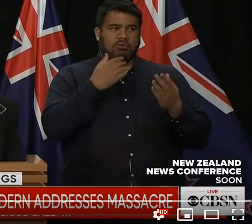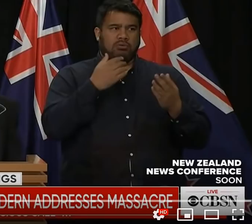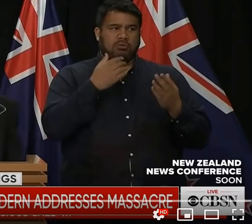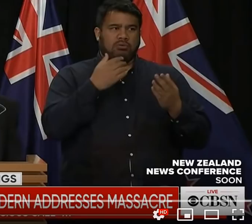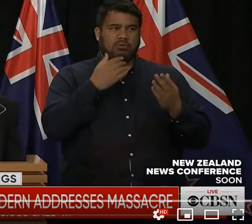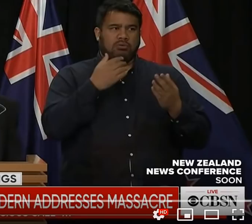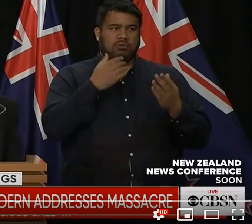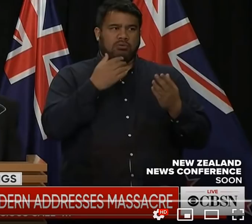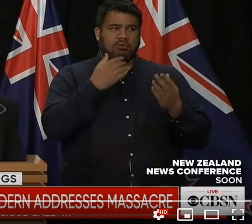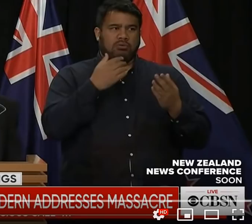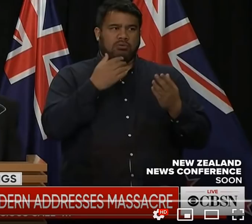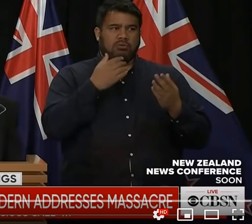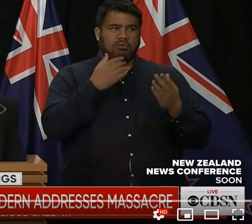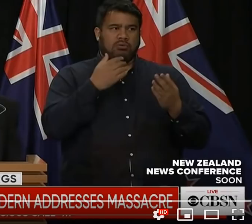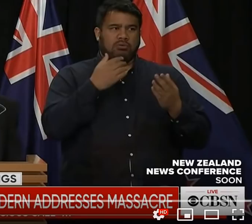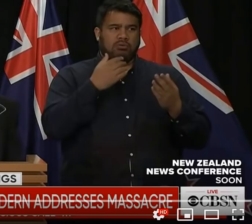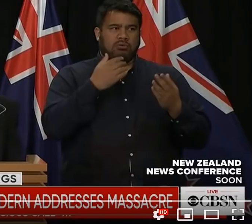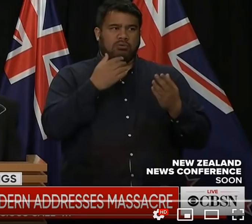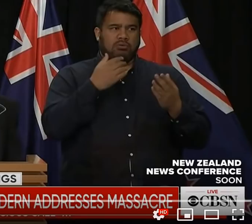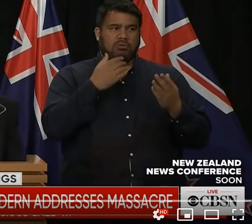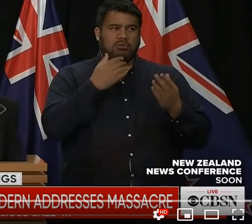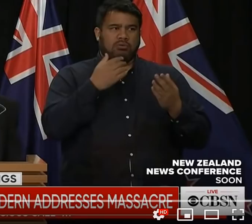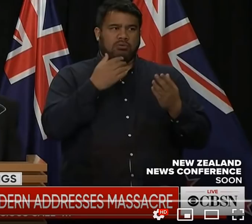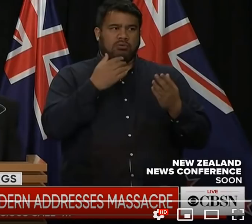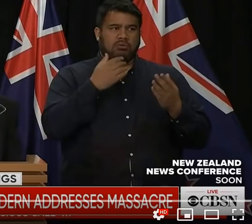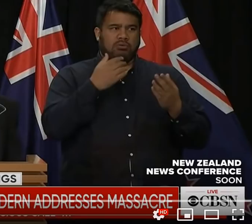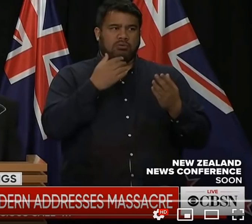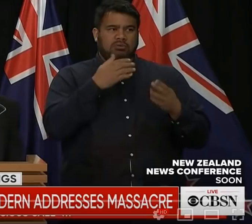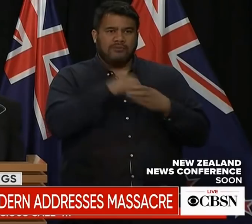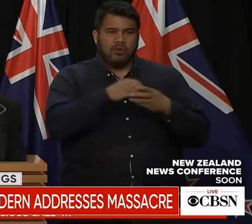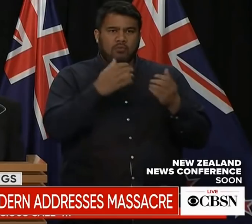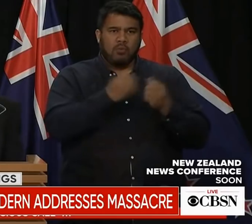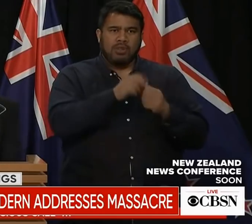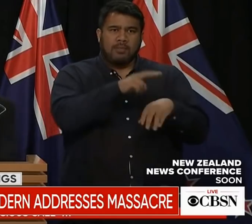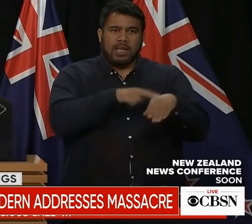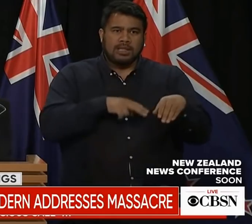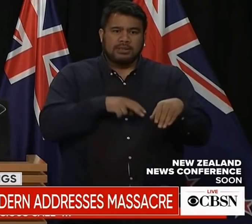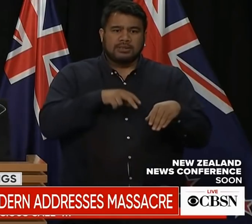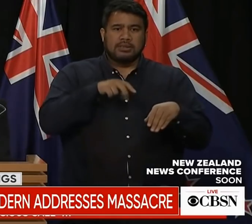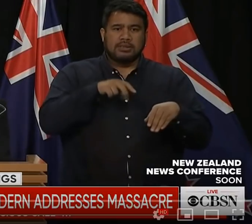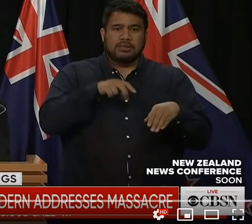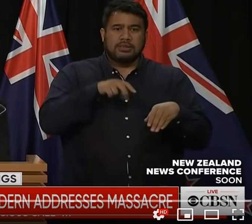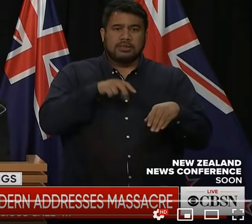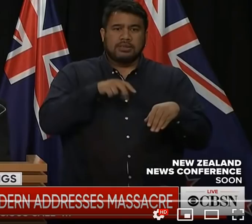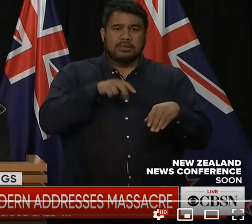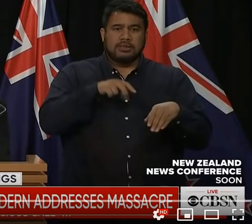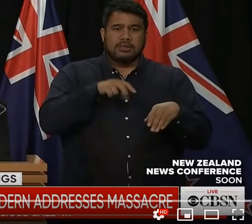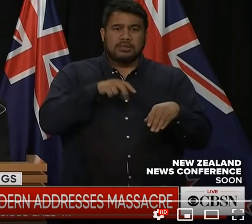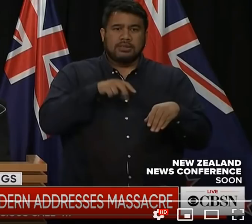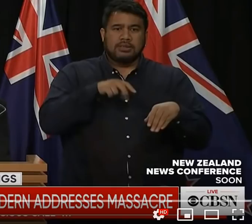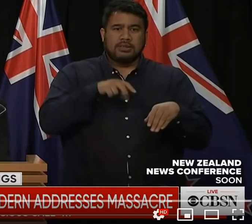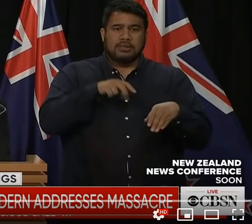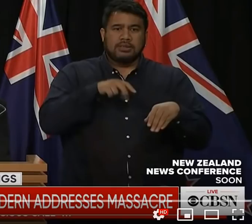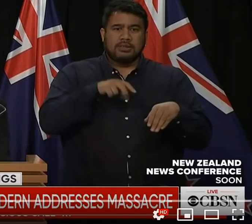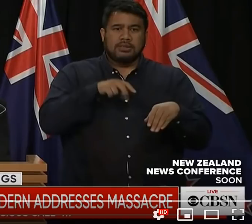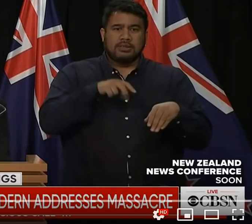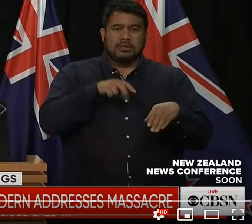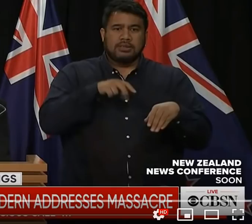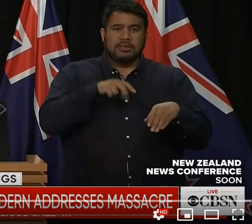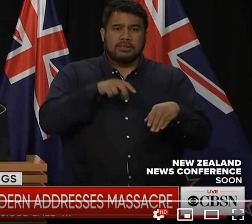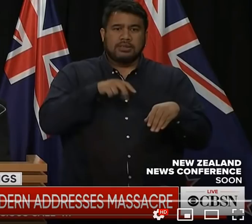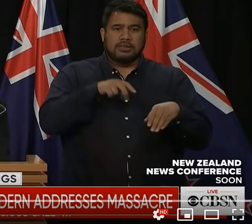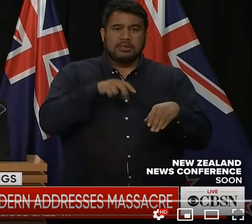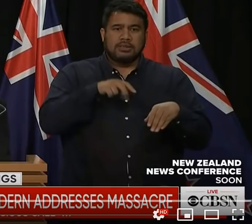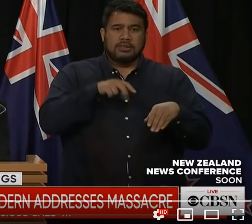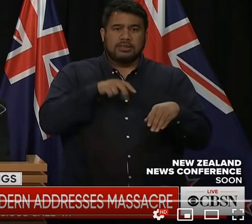kind of lay into those consonants they were not on any what any i mean that